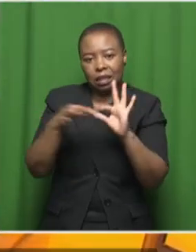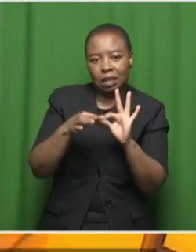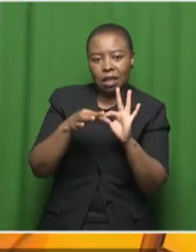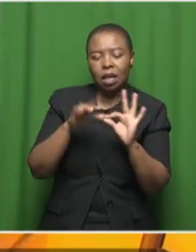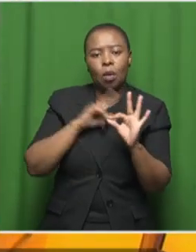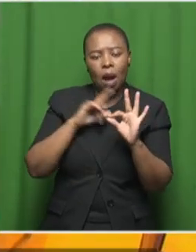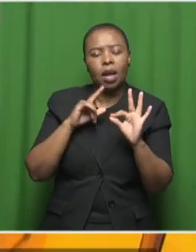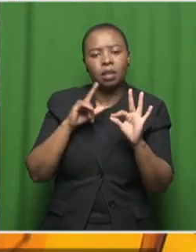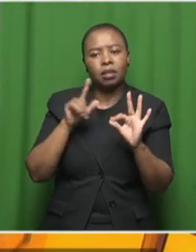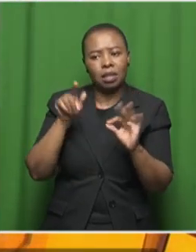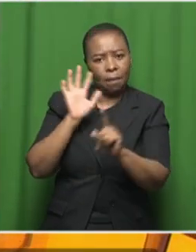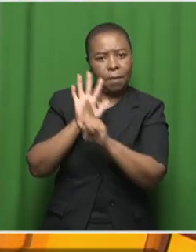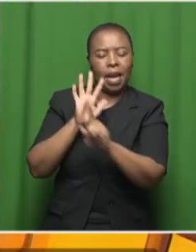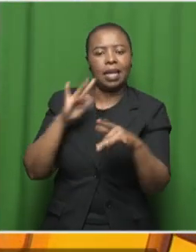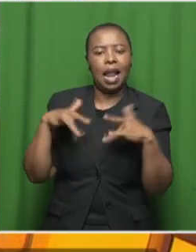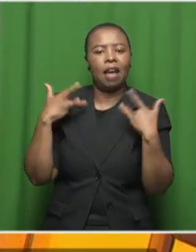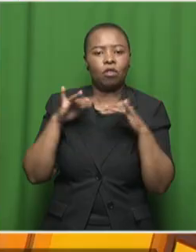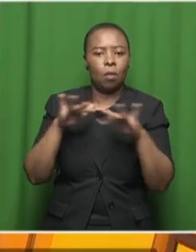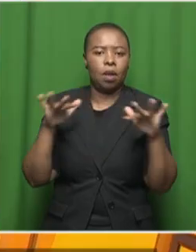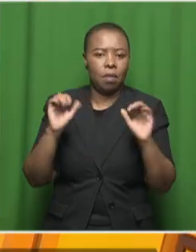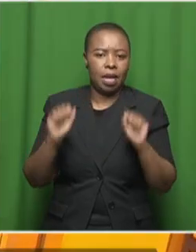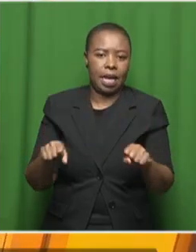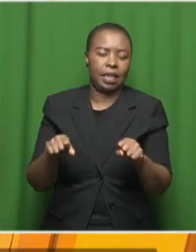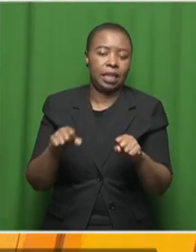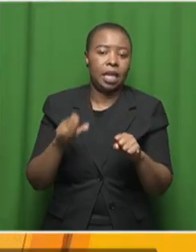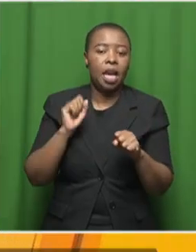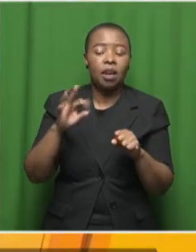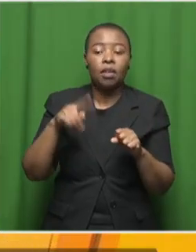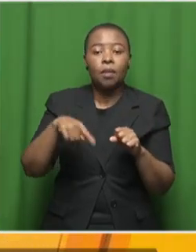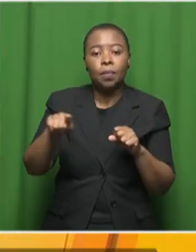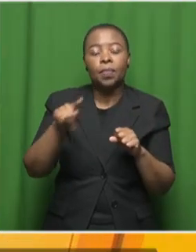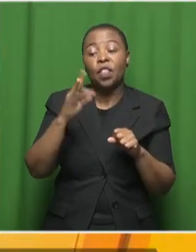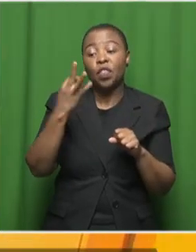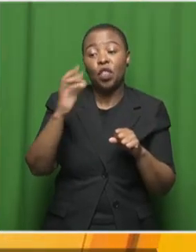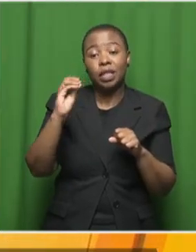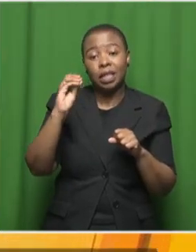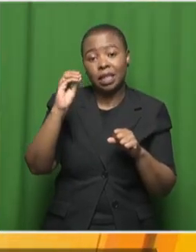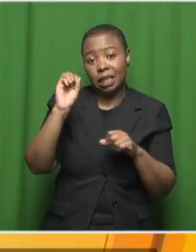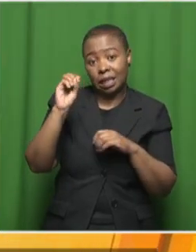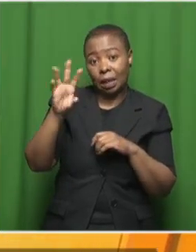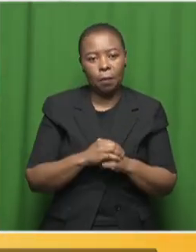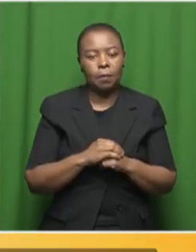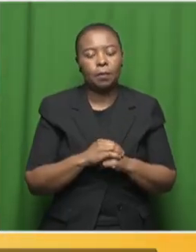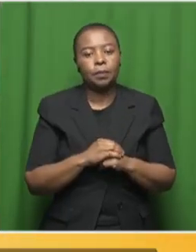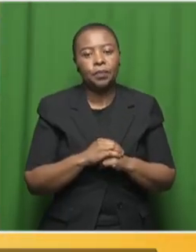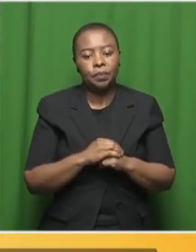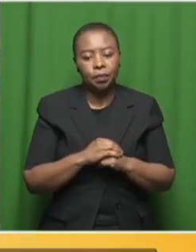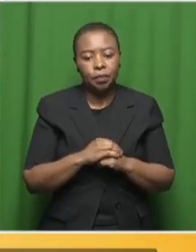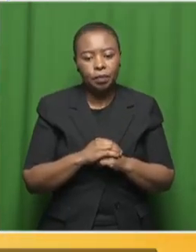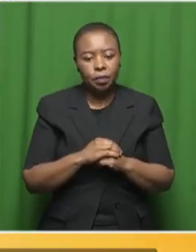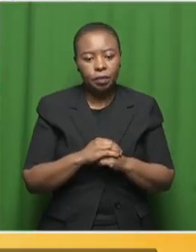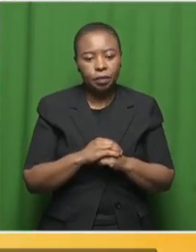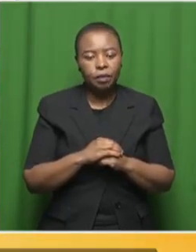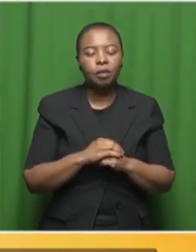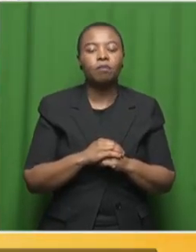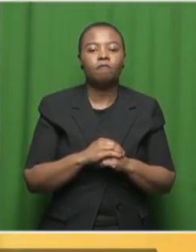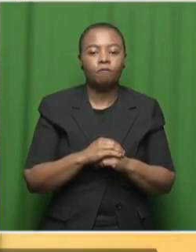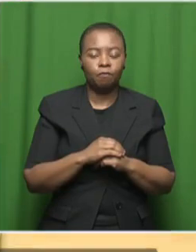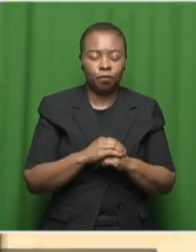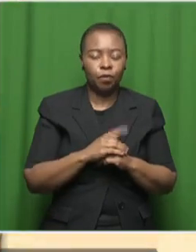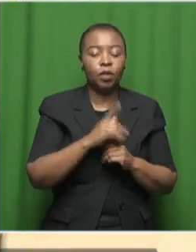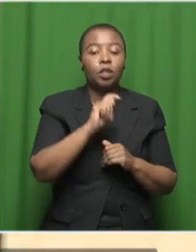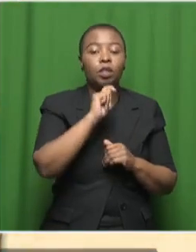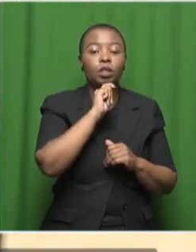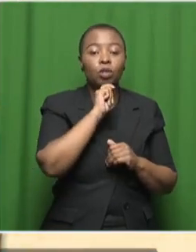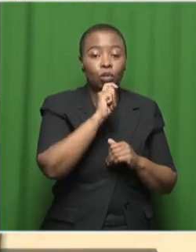people's lives and it's all systems go come Monday the 30th of September just take us through it well indeed there's impure that's correct